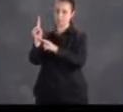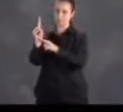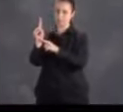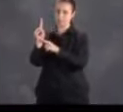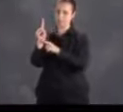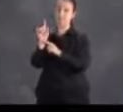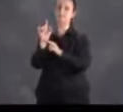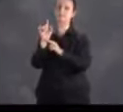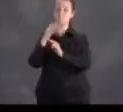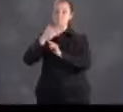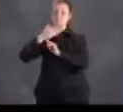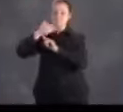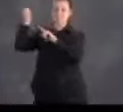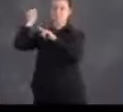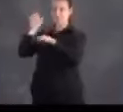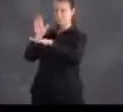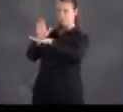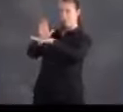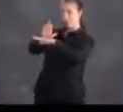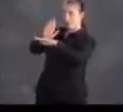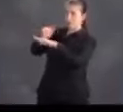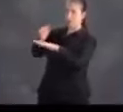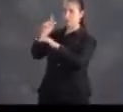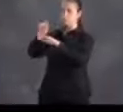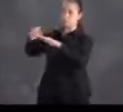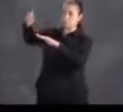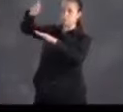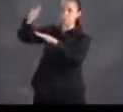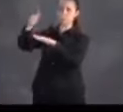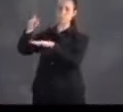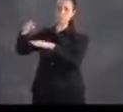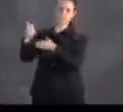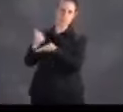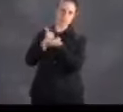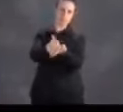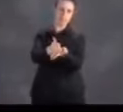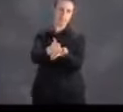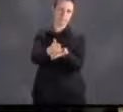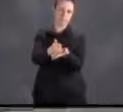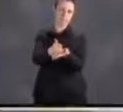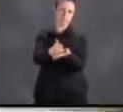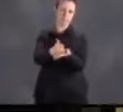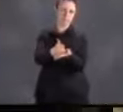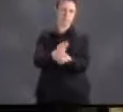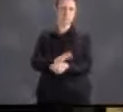calling 911 is the best way to summon the authorities if you need help.